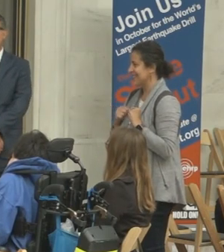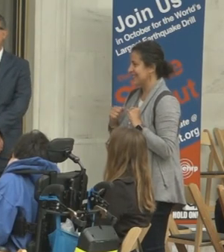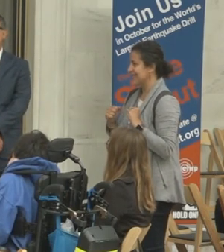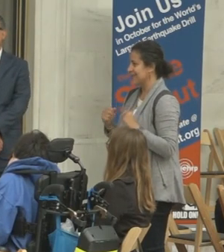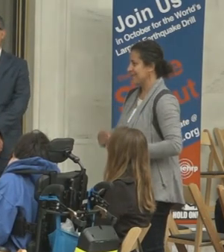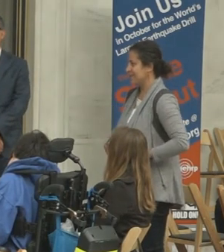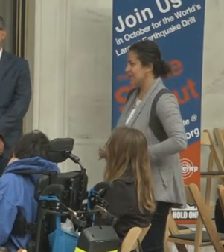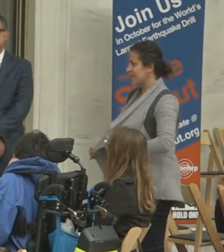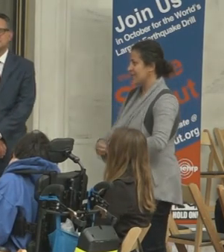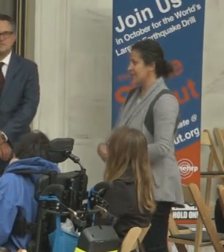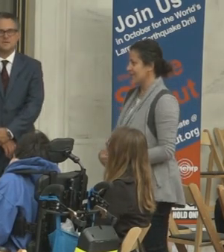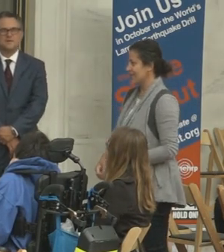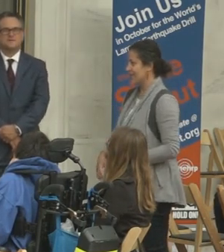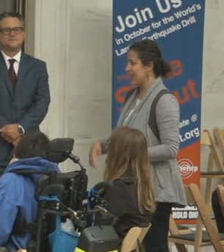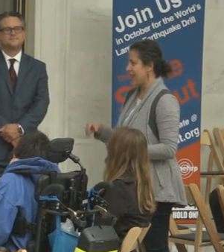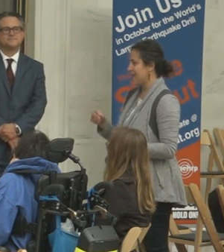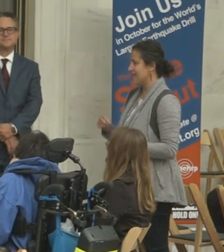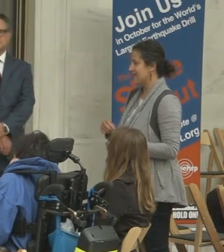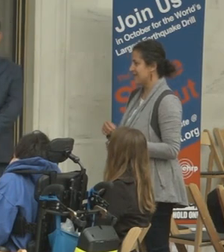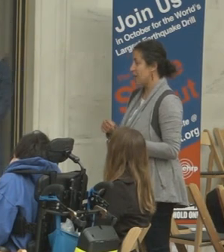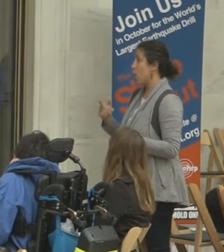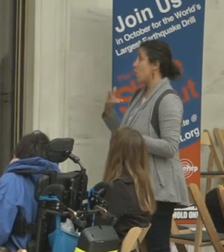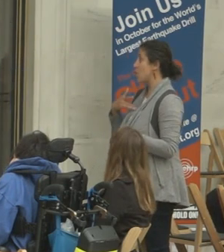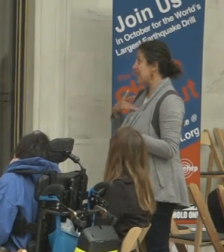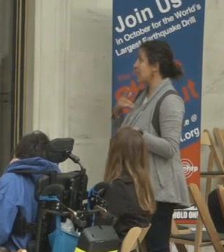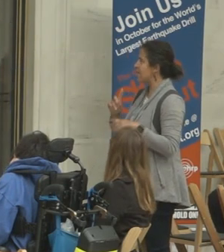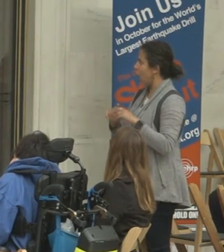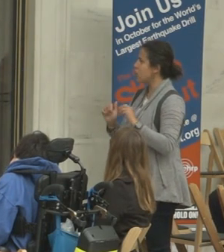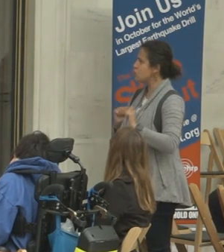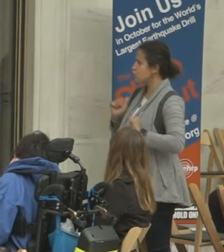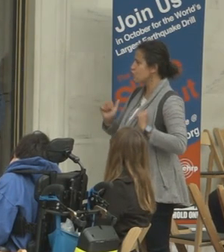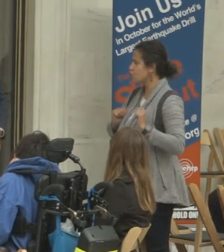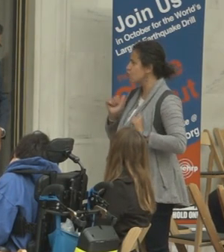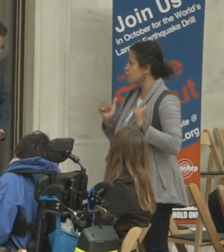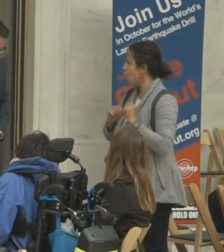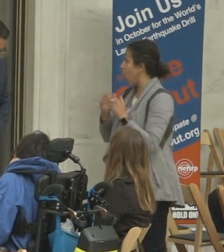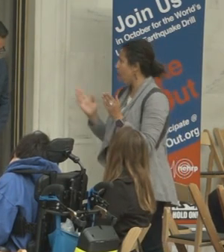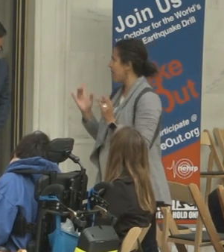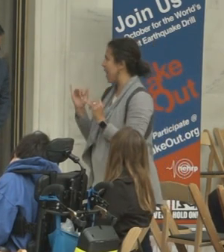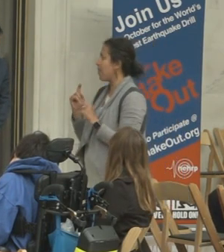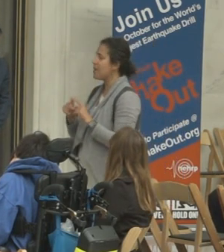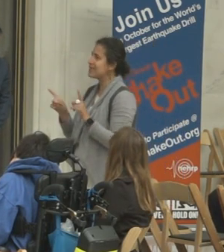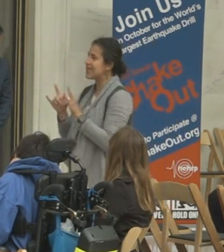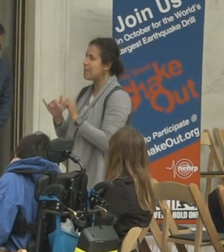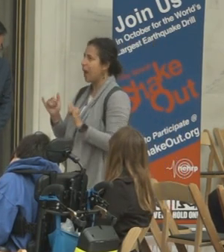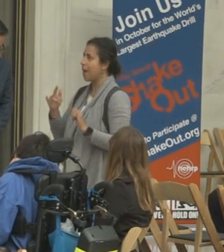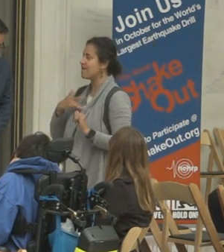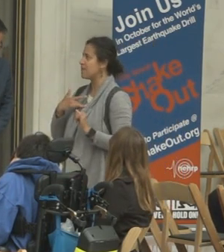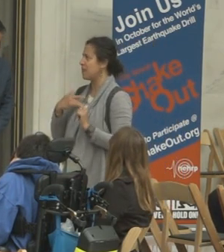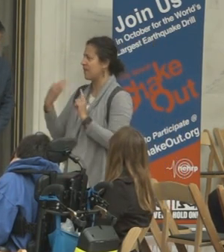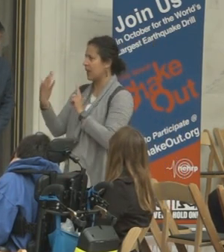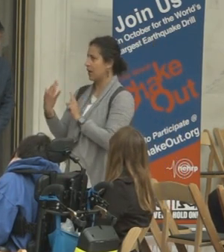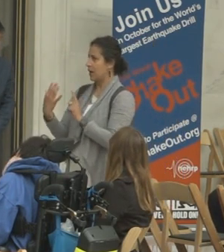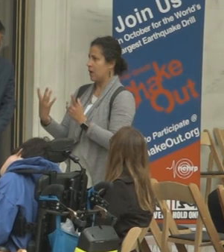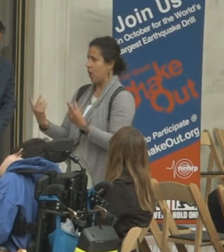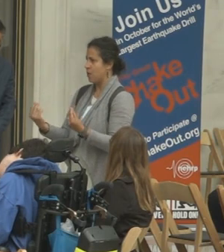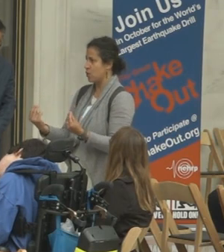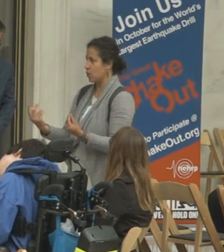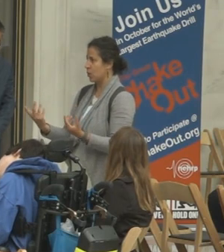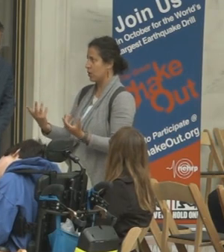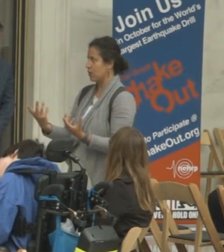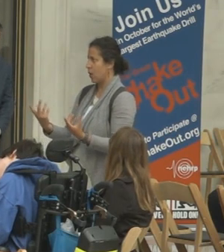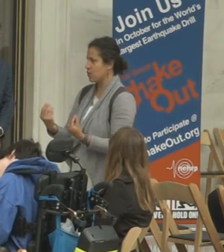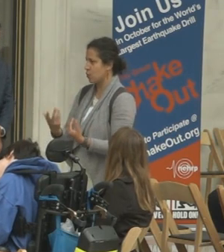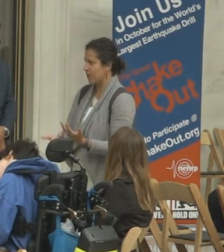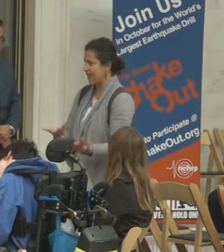I think it's the general community has stepped away from their connection and awareness with people with disabilities. I think communities